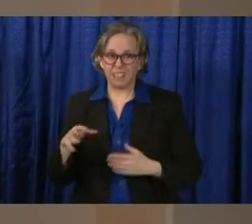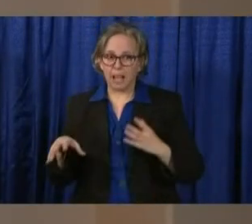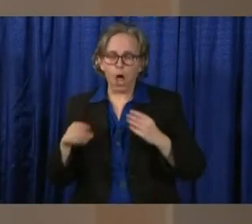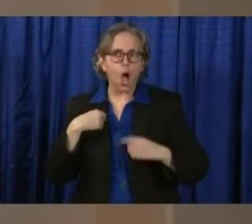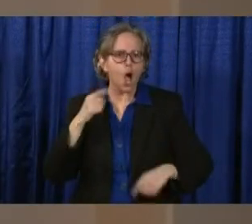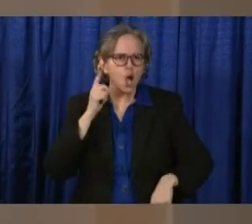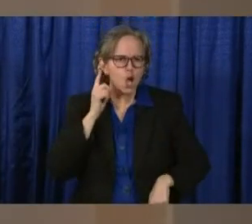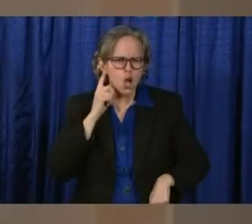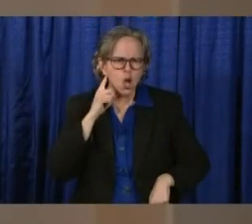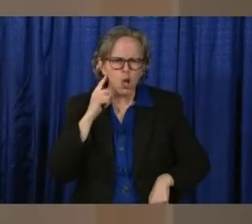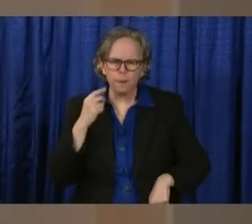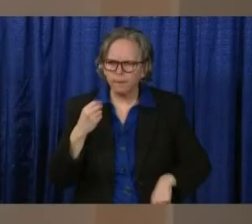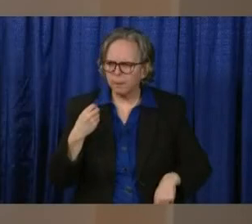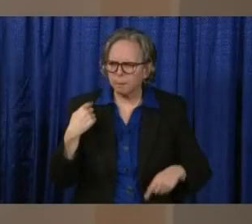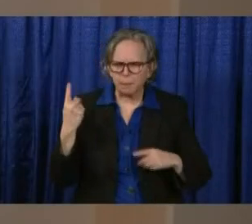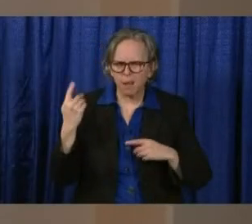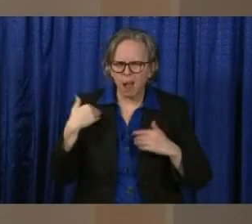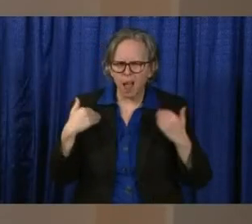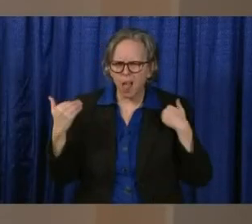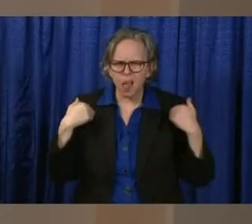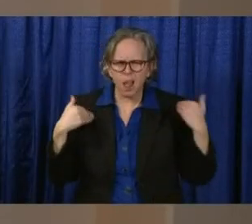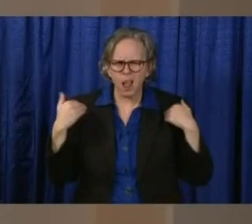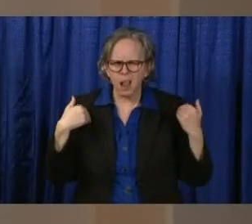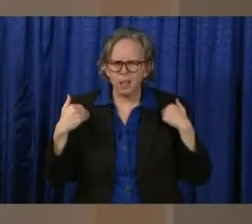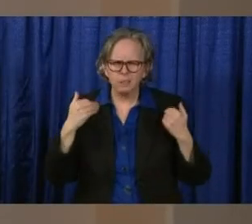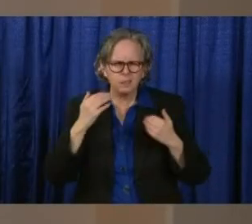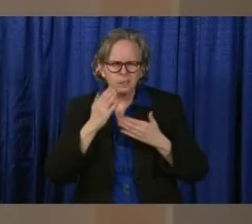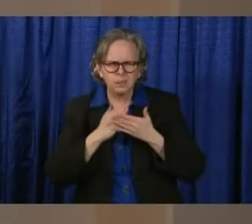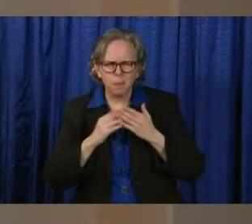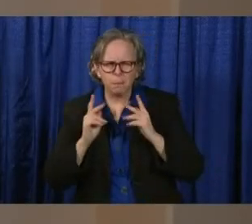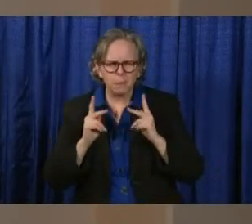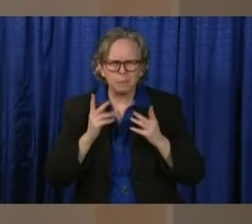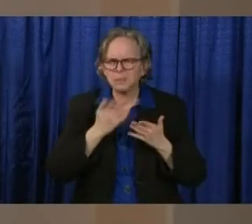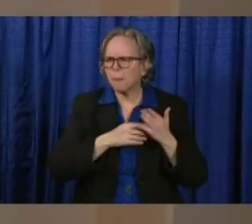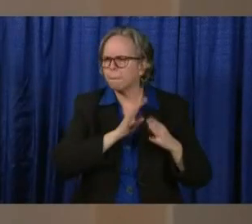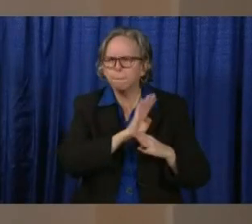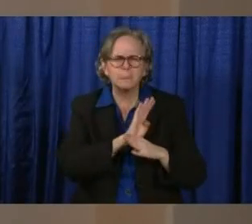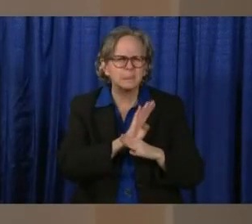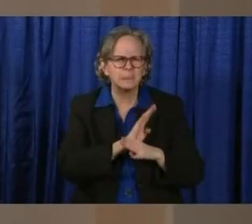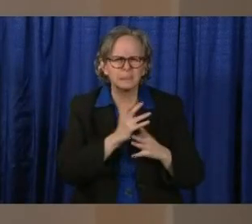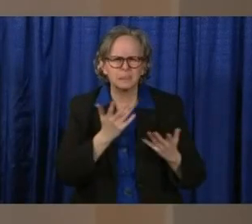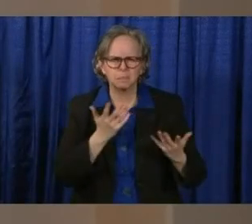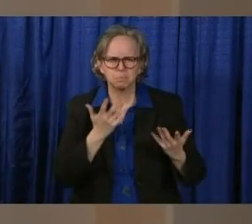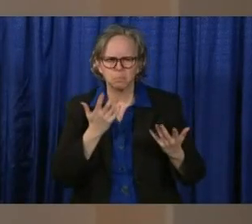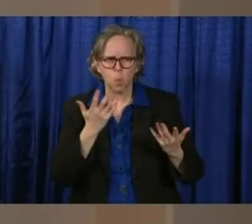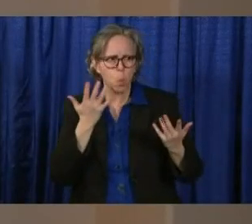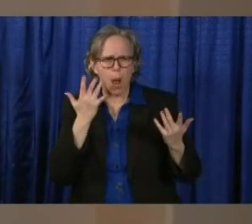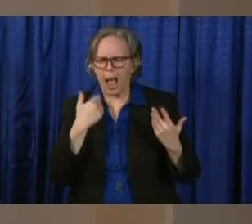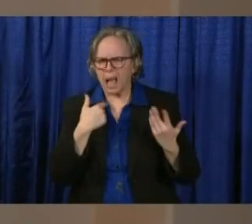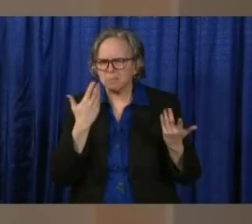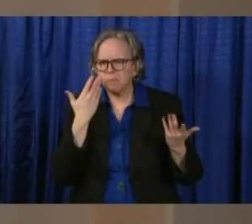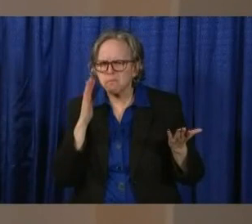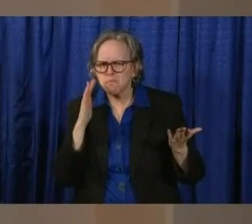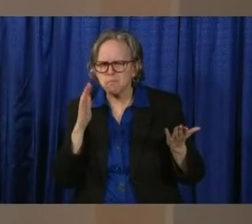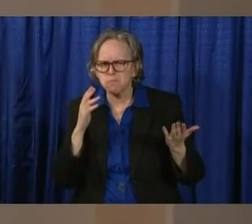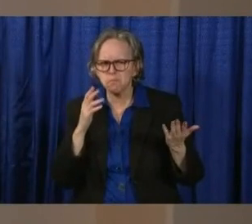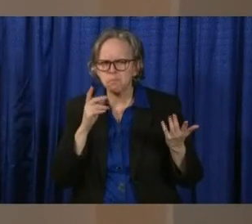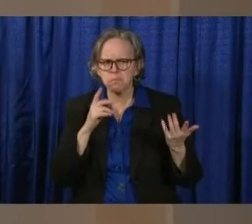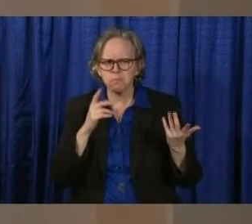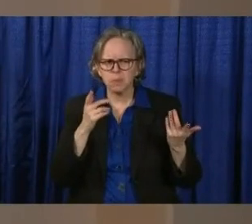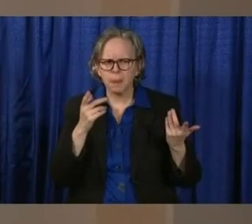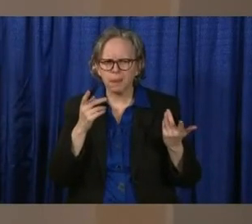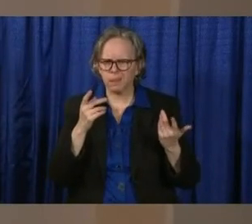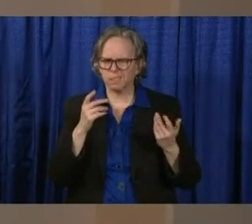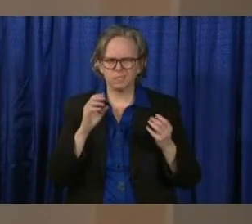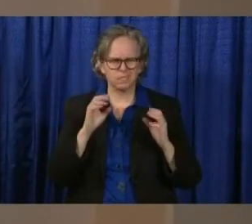that for whatever reason, they may be small businesses, either don't have a financial institution that can